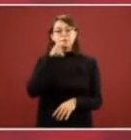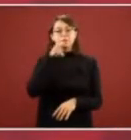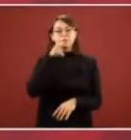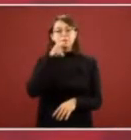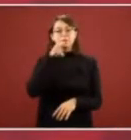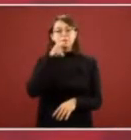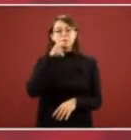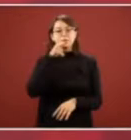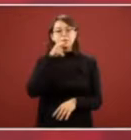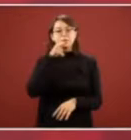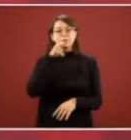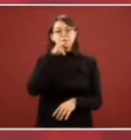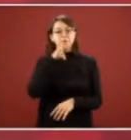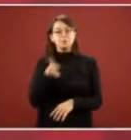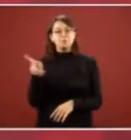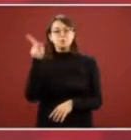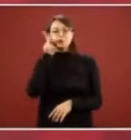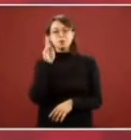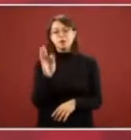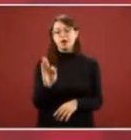of the papa francisco